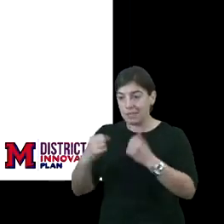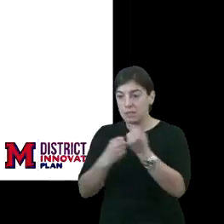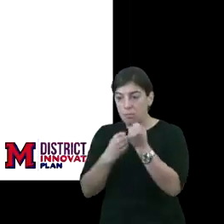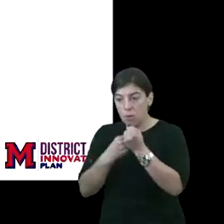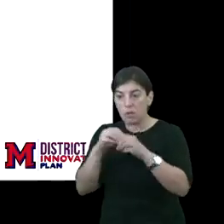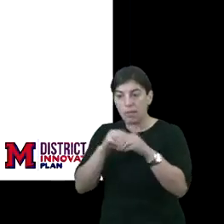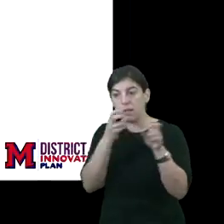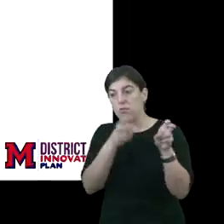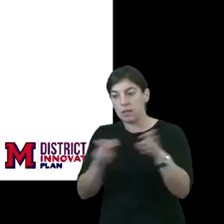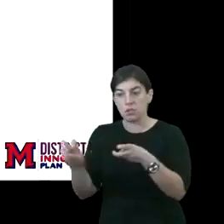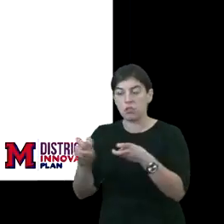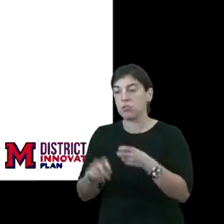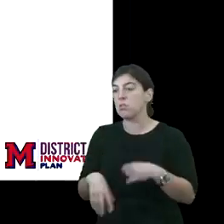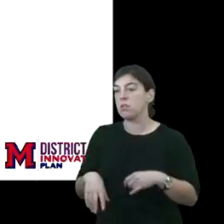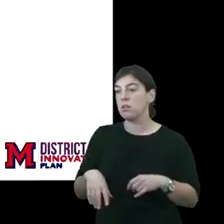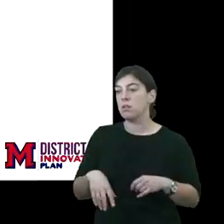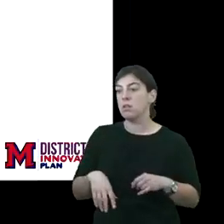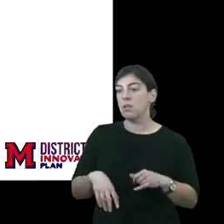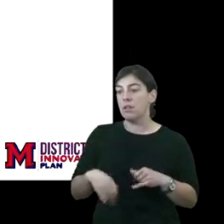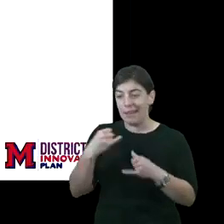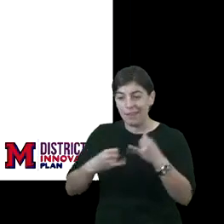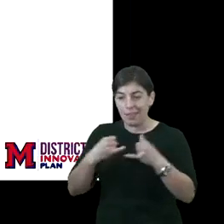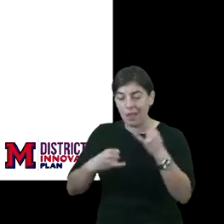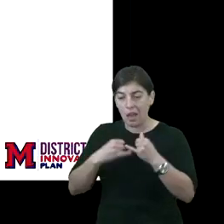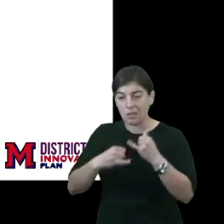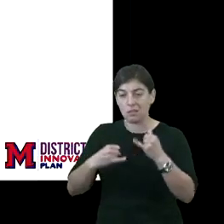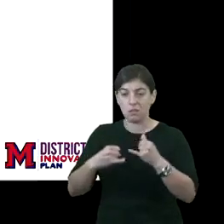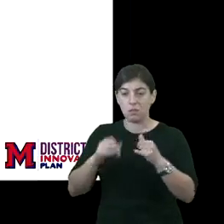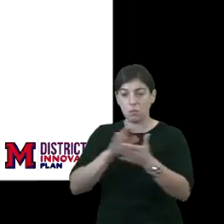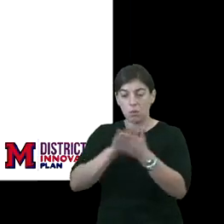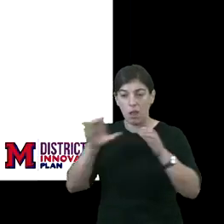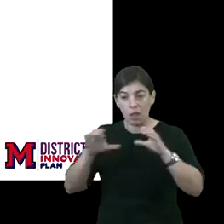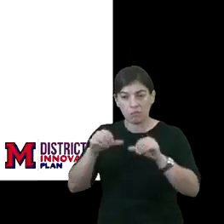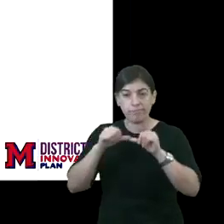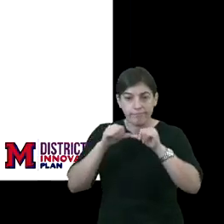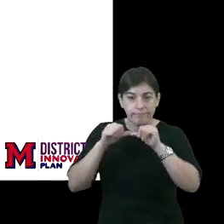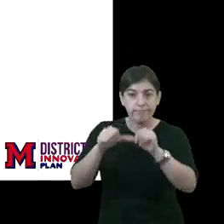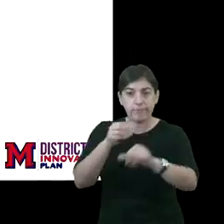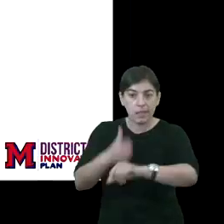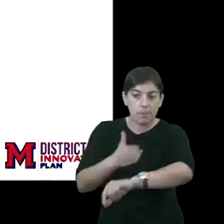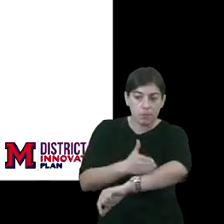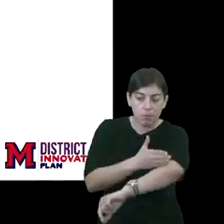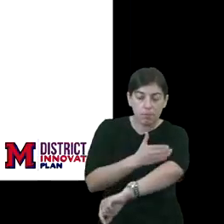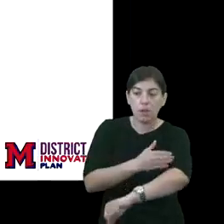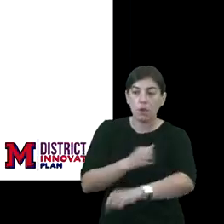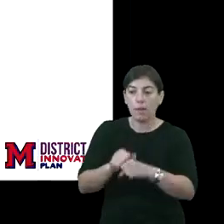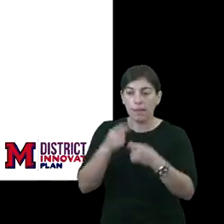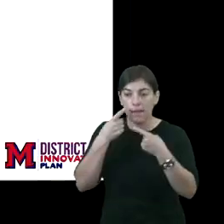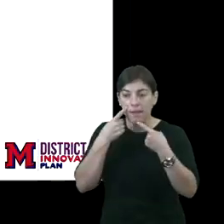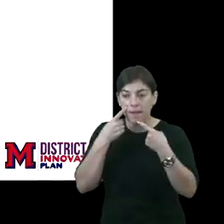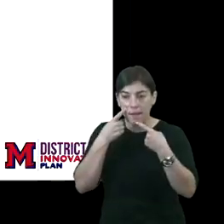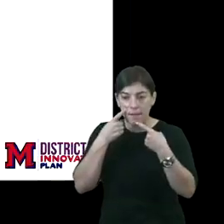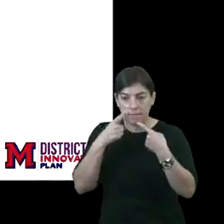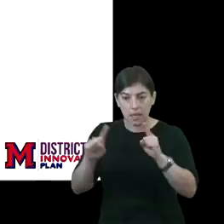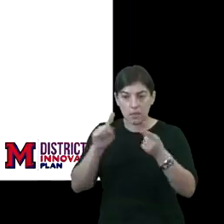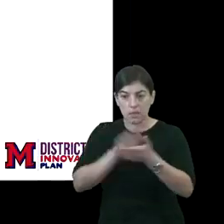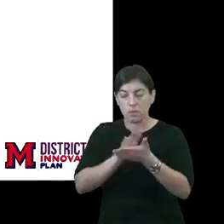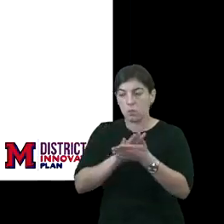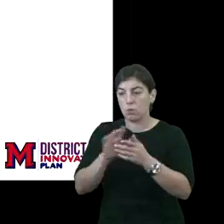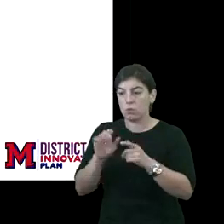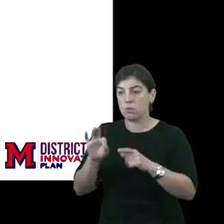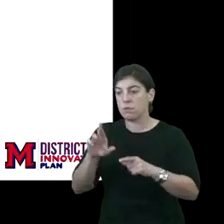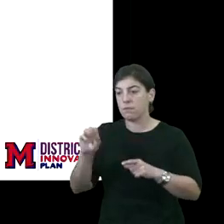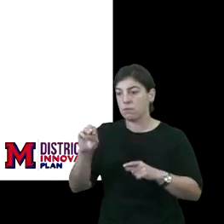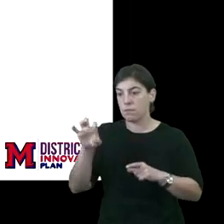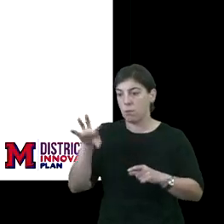transition and our last and final school action would be continuous improvement through the effective schools framework. And so as we